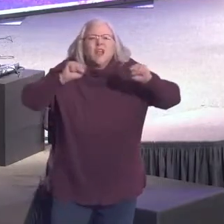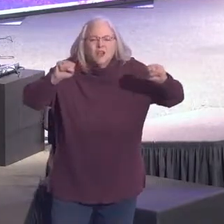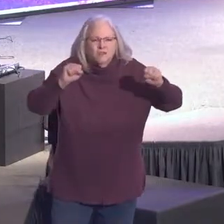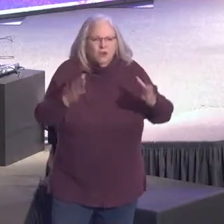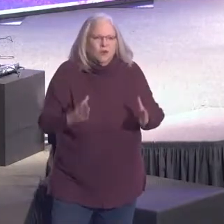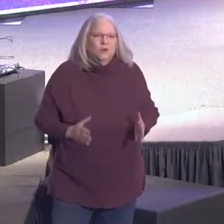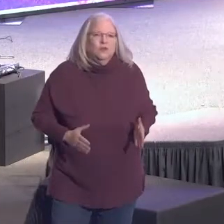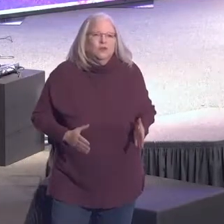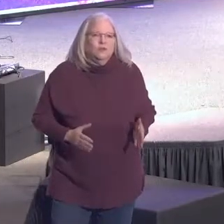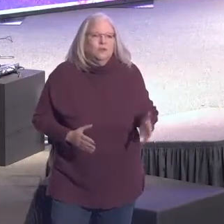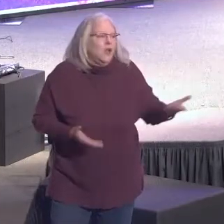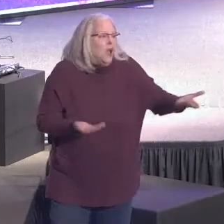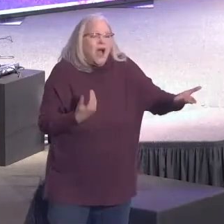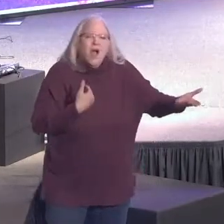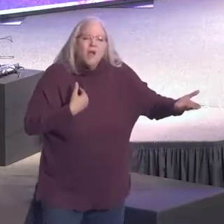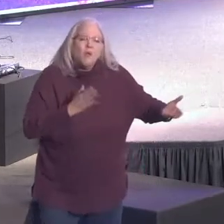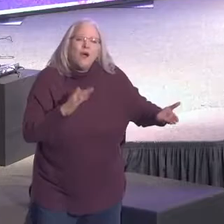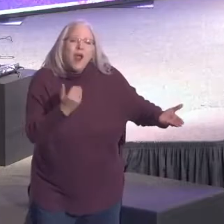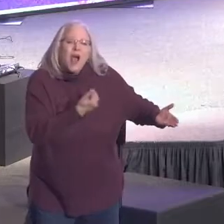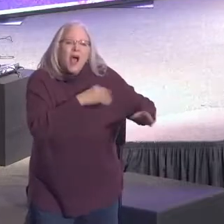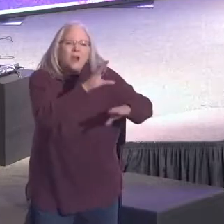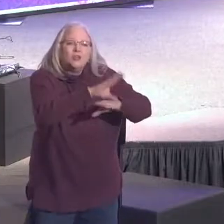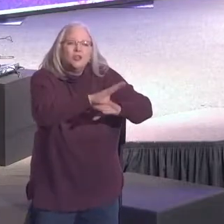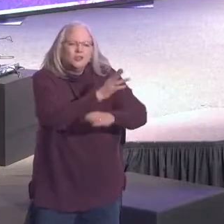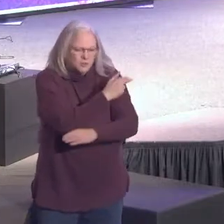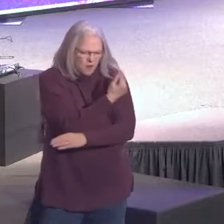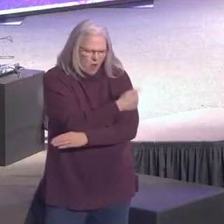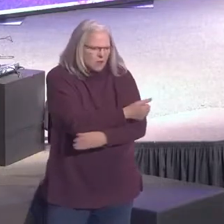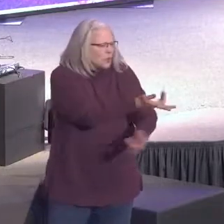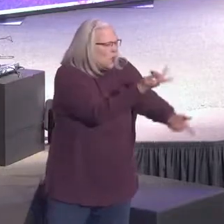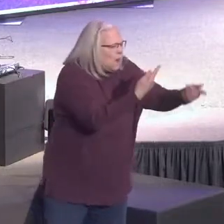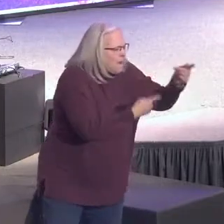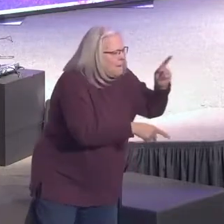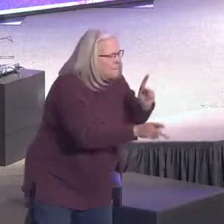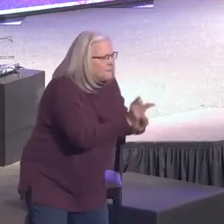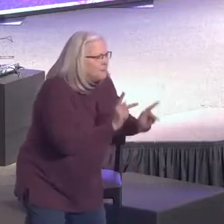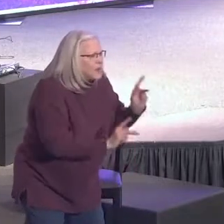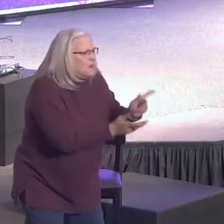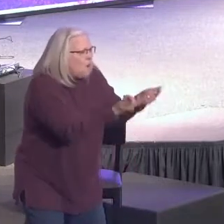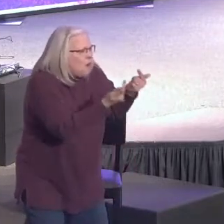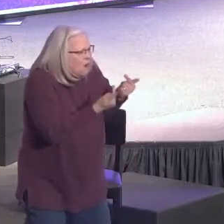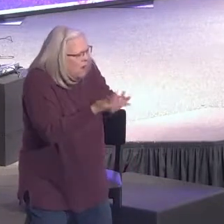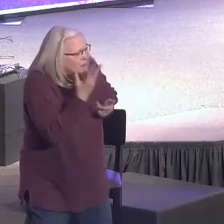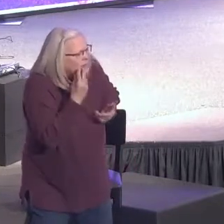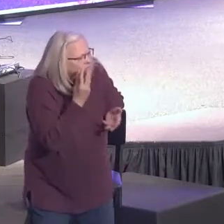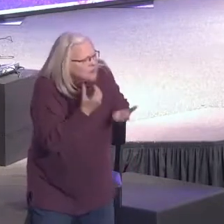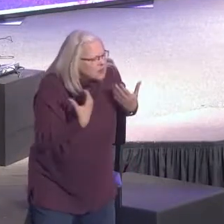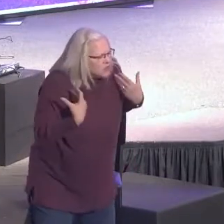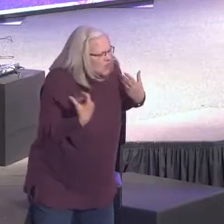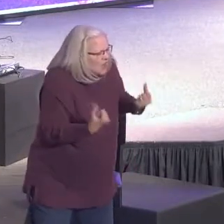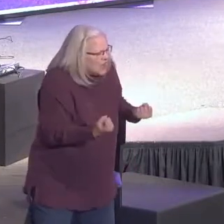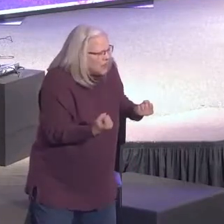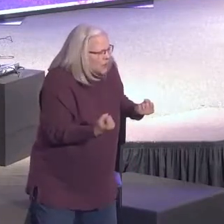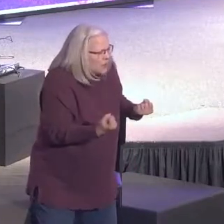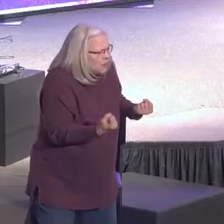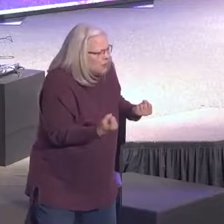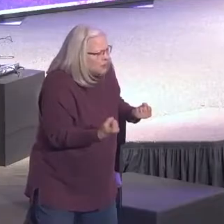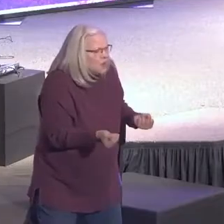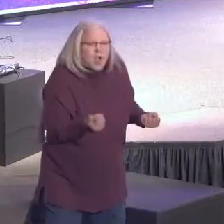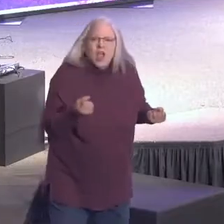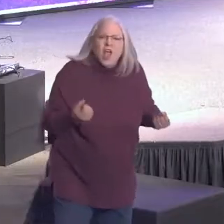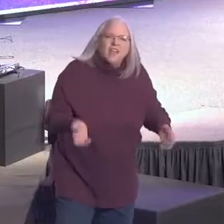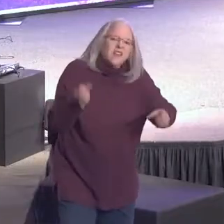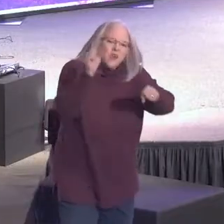I want our church to be a hospital where people come and experience healing. Where they come and